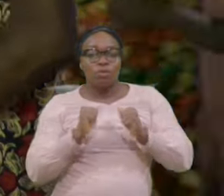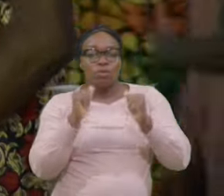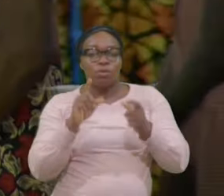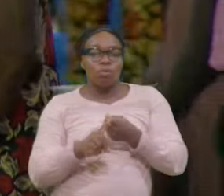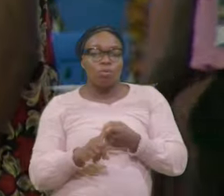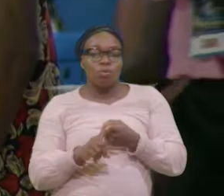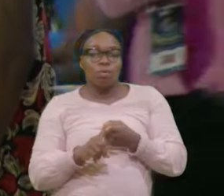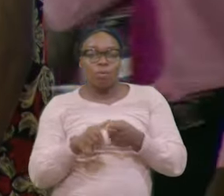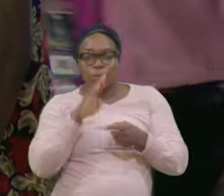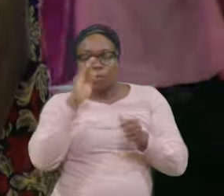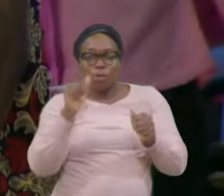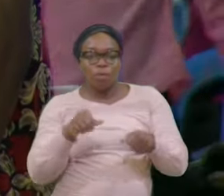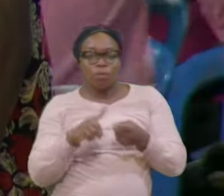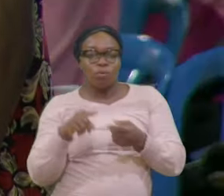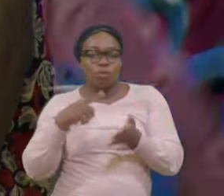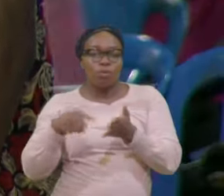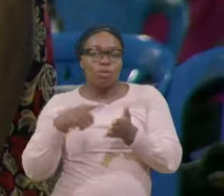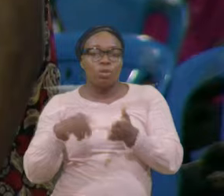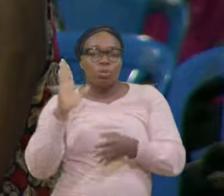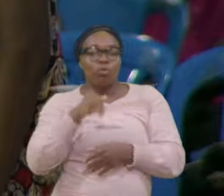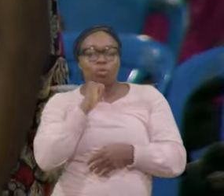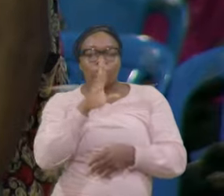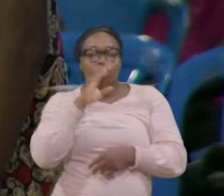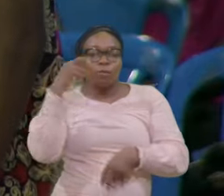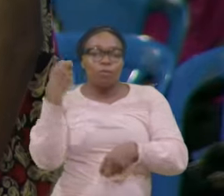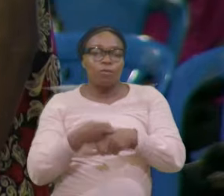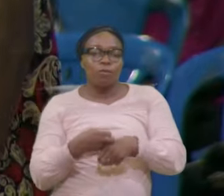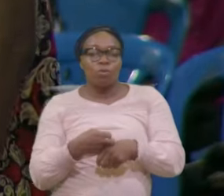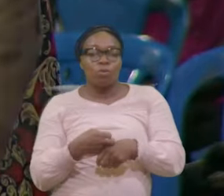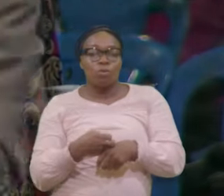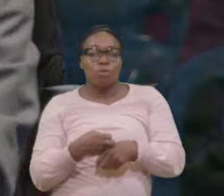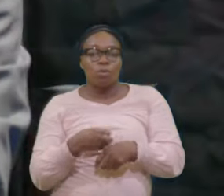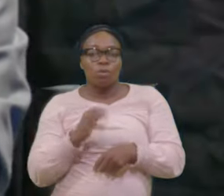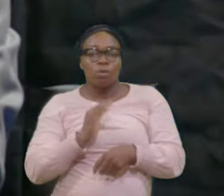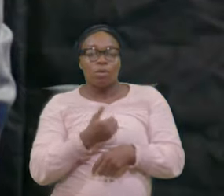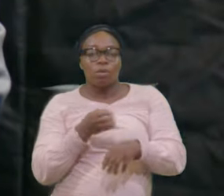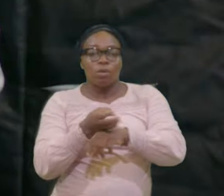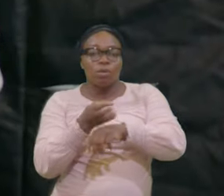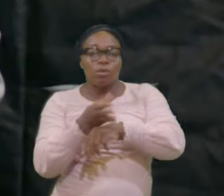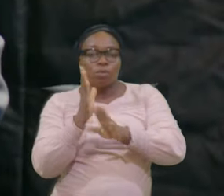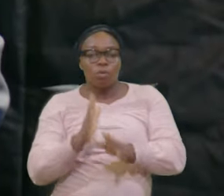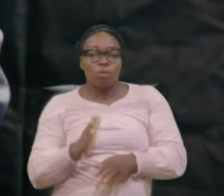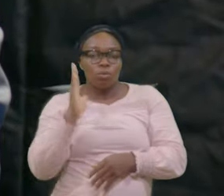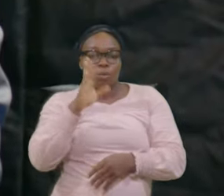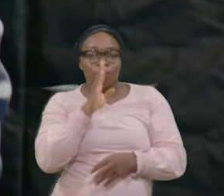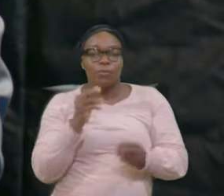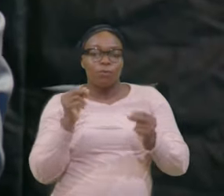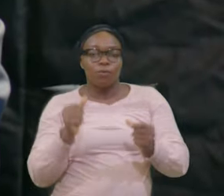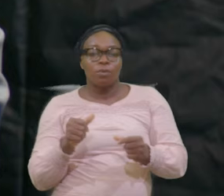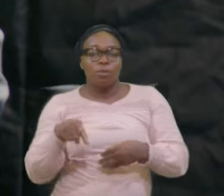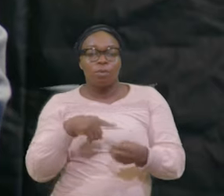Will Not Be Difficult Please Our Counselors Let's Be Quick The Man Of God